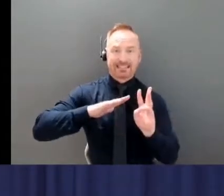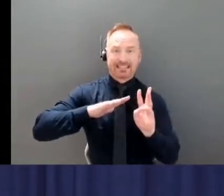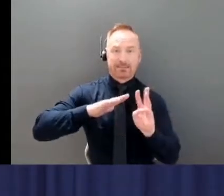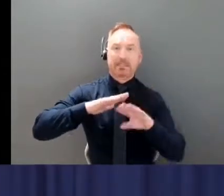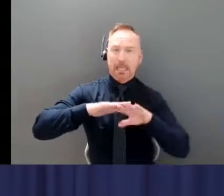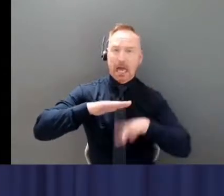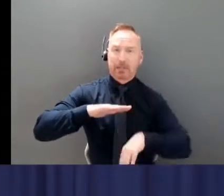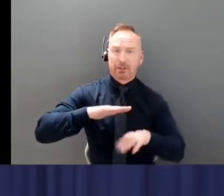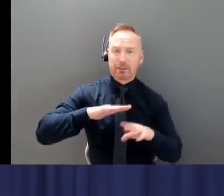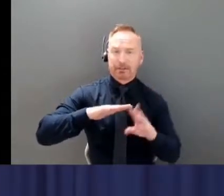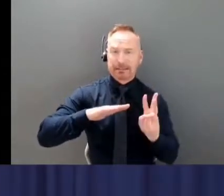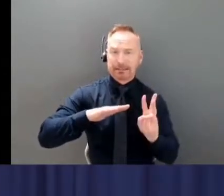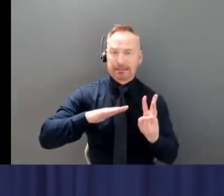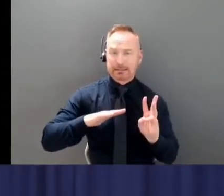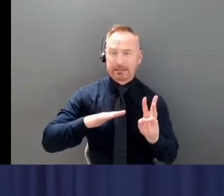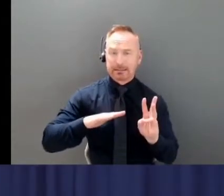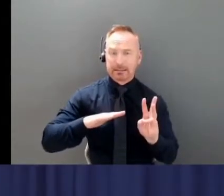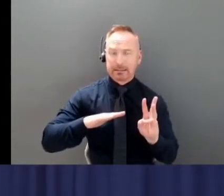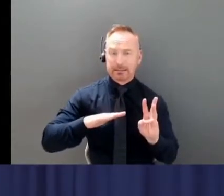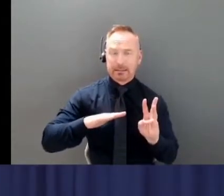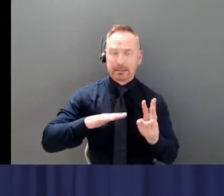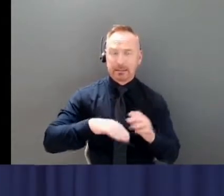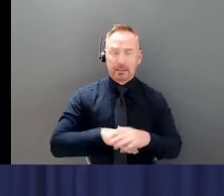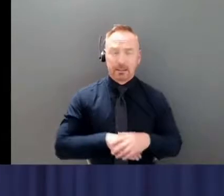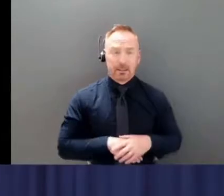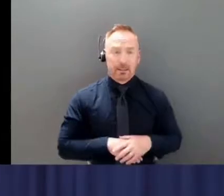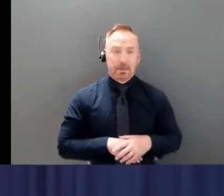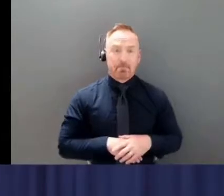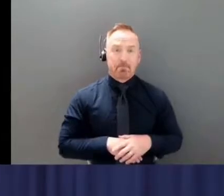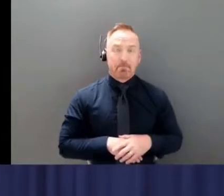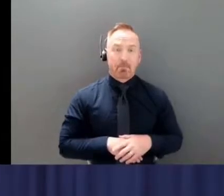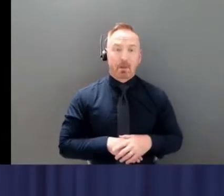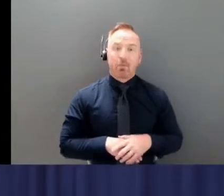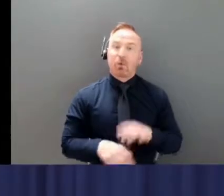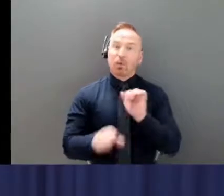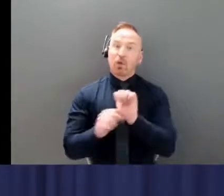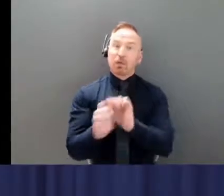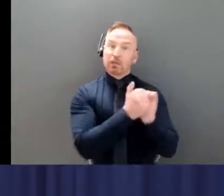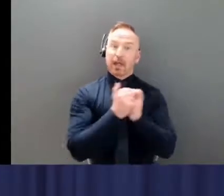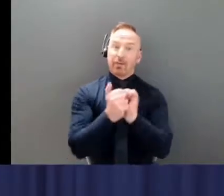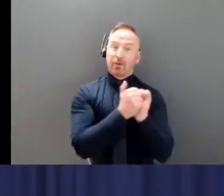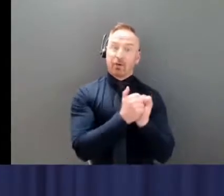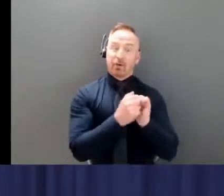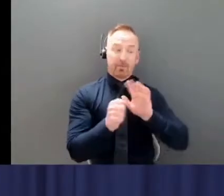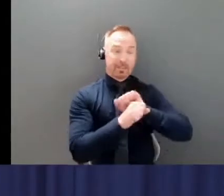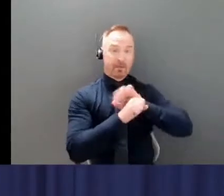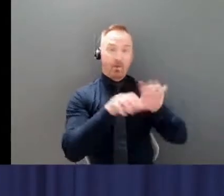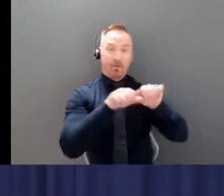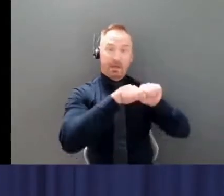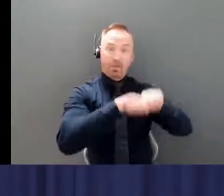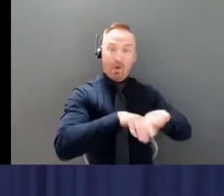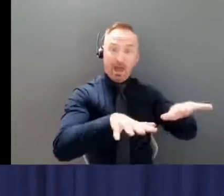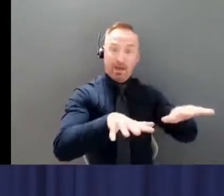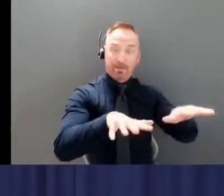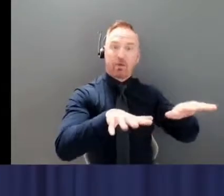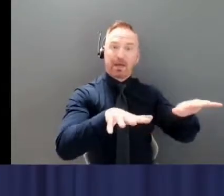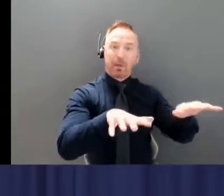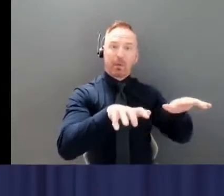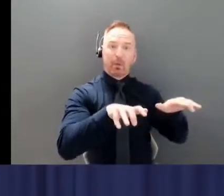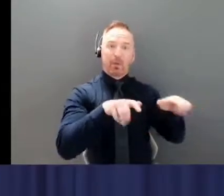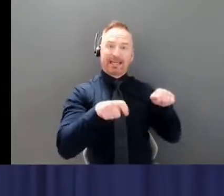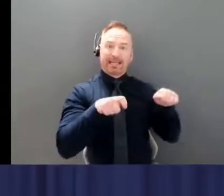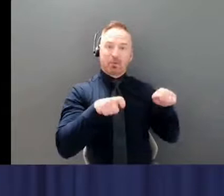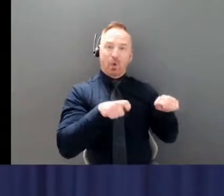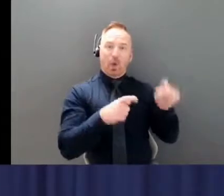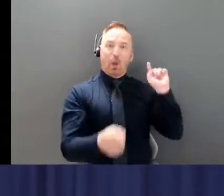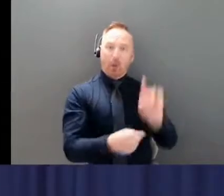When we all work together, we can end this wave, but we need everyone to do their part. Thank